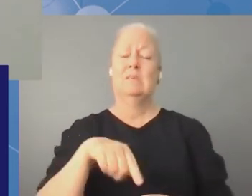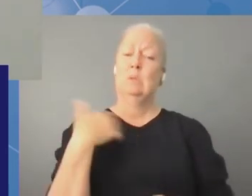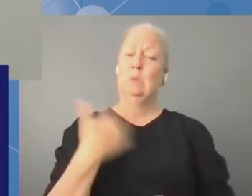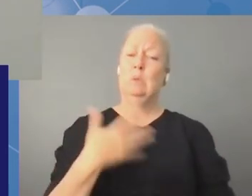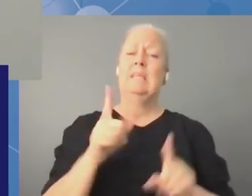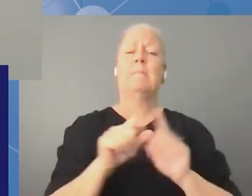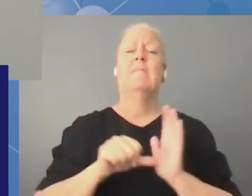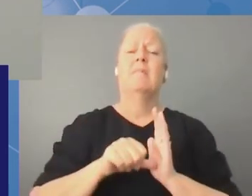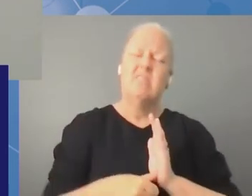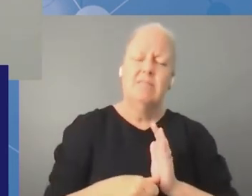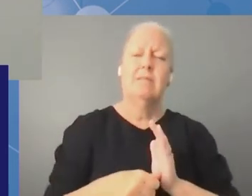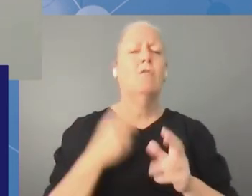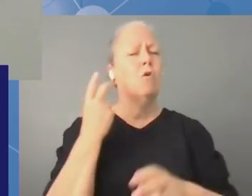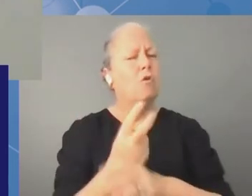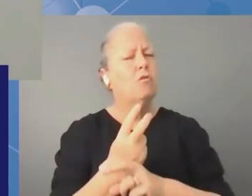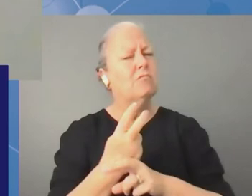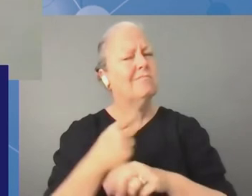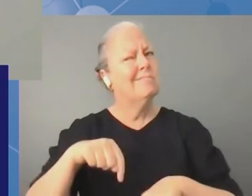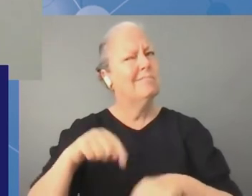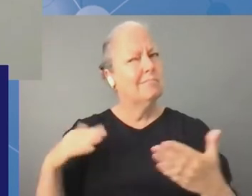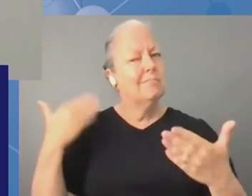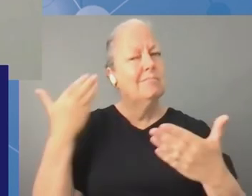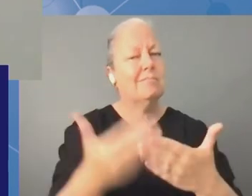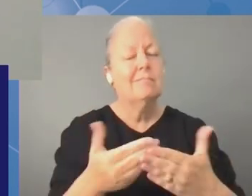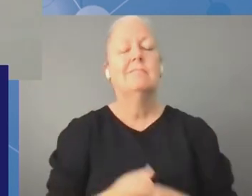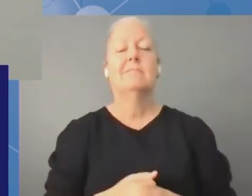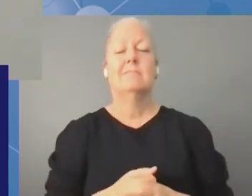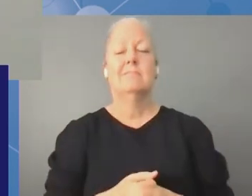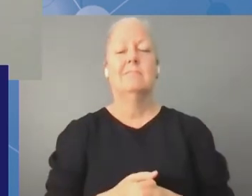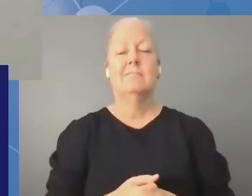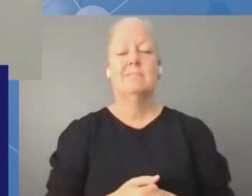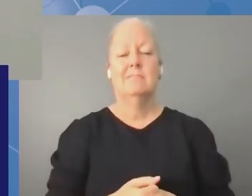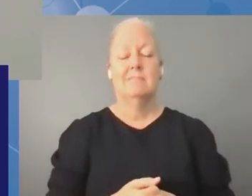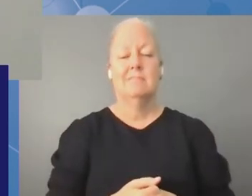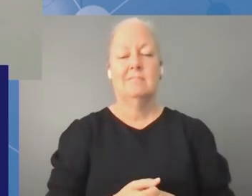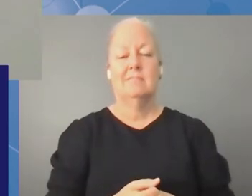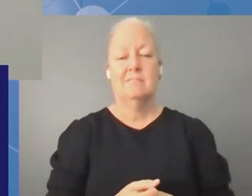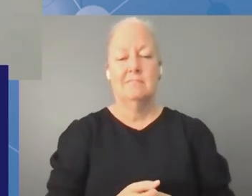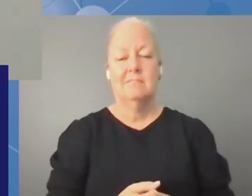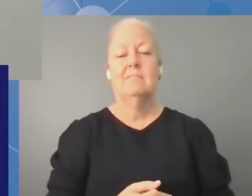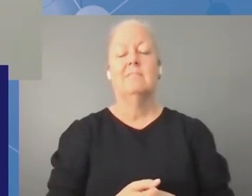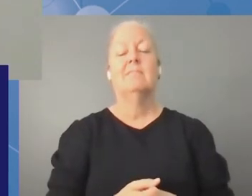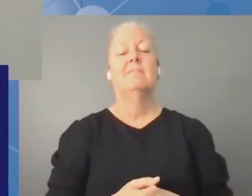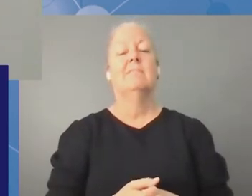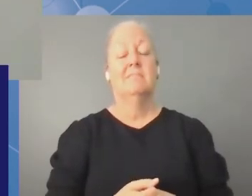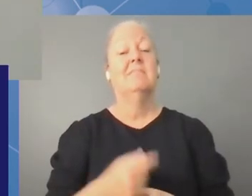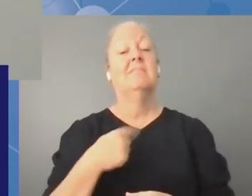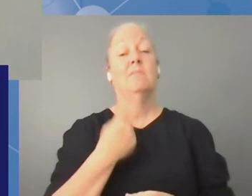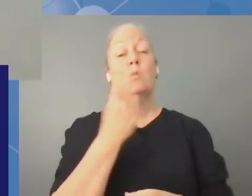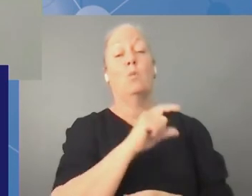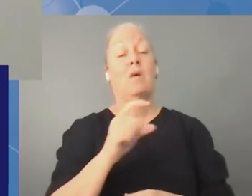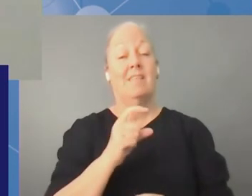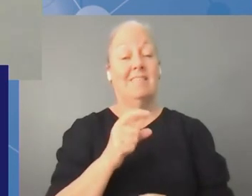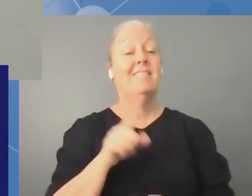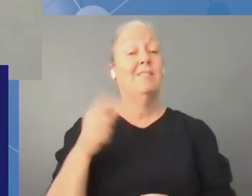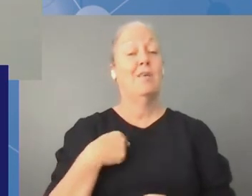to be uh be there physically i was last week uh we're in poland and now from home